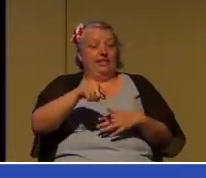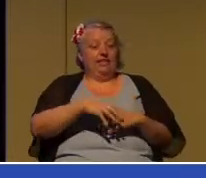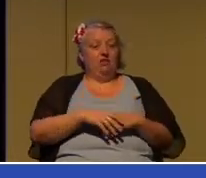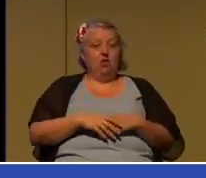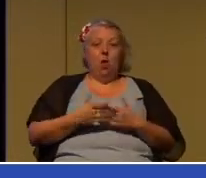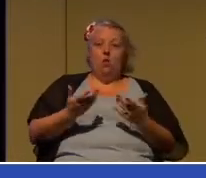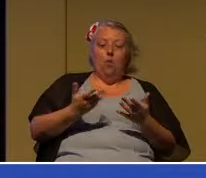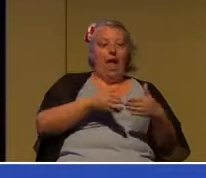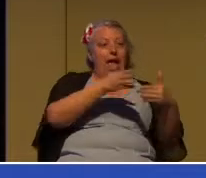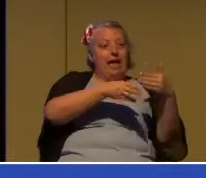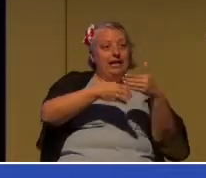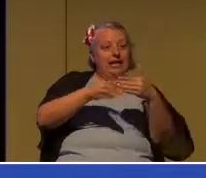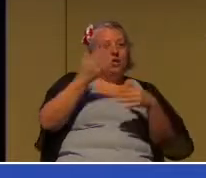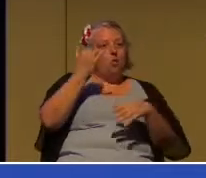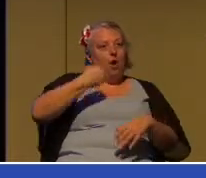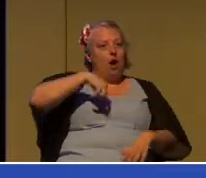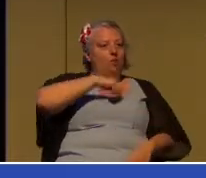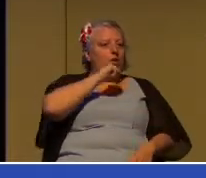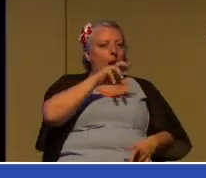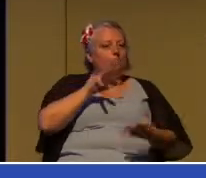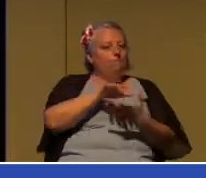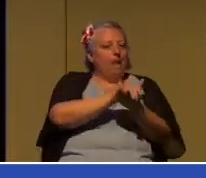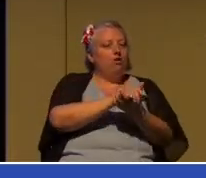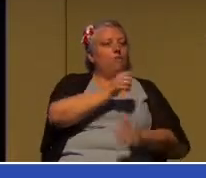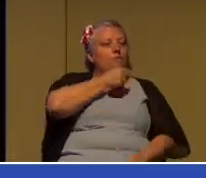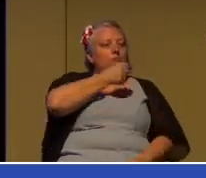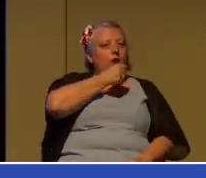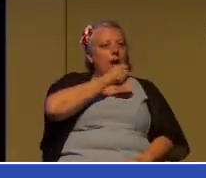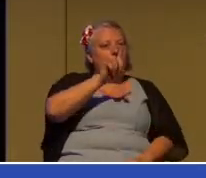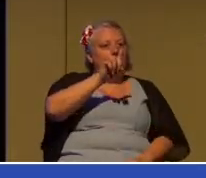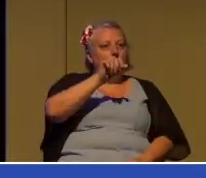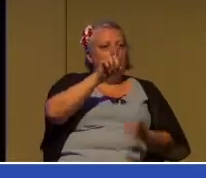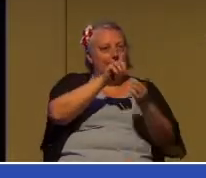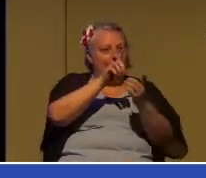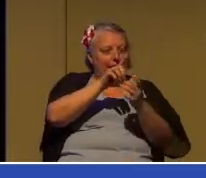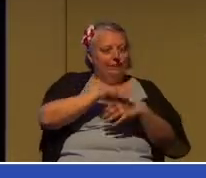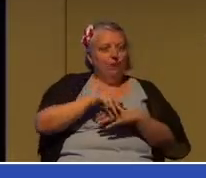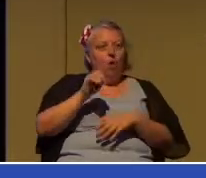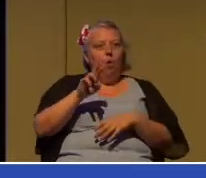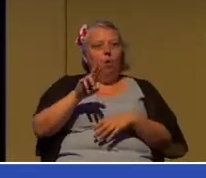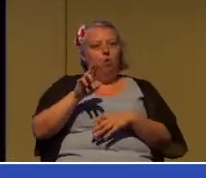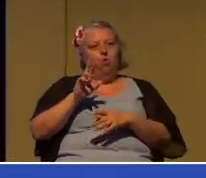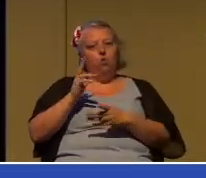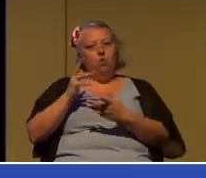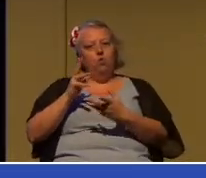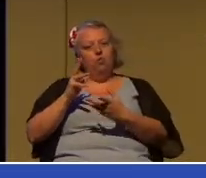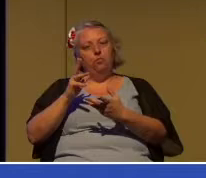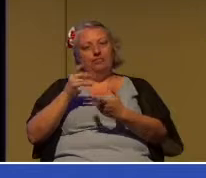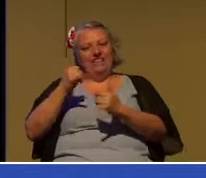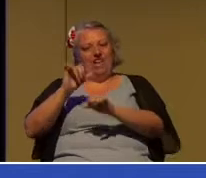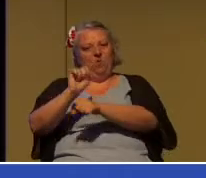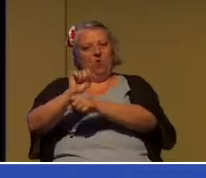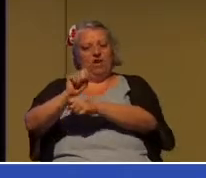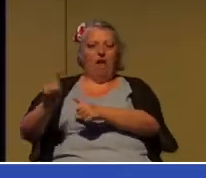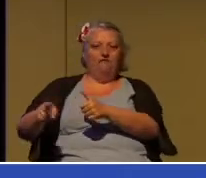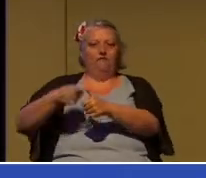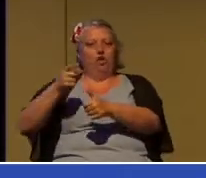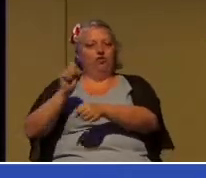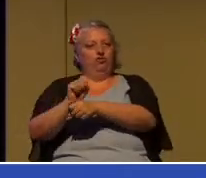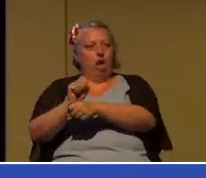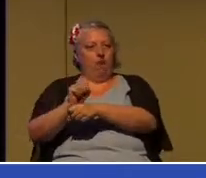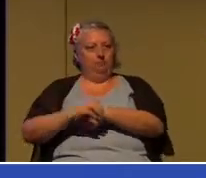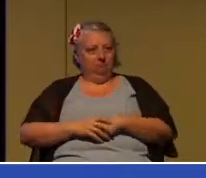nor still working in your first job. But without the ability to do endings well, we flounder, stay